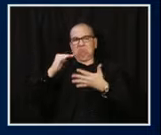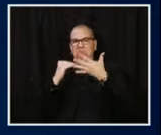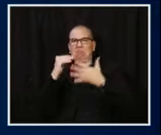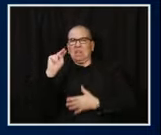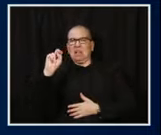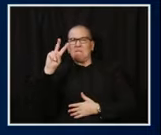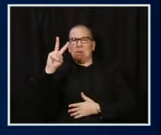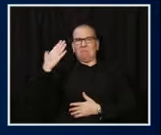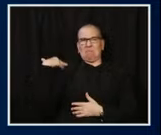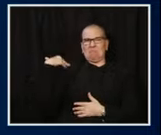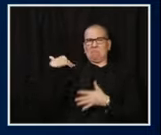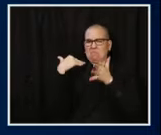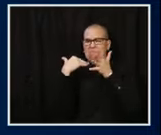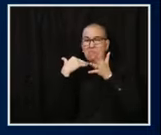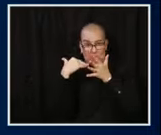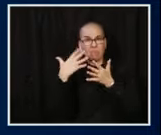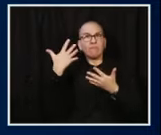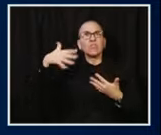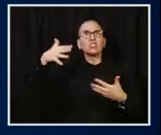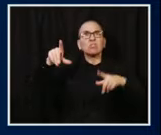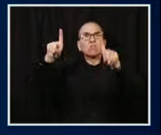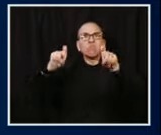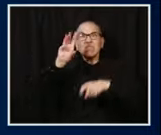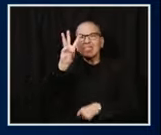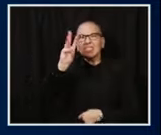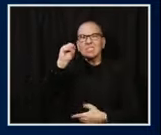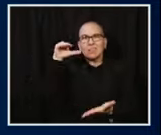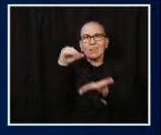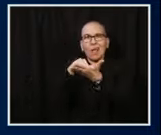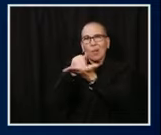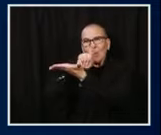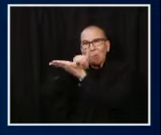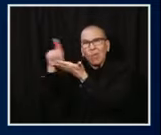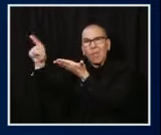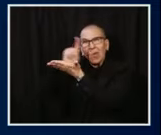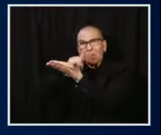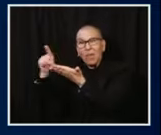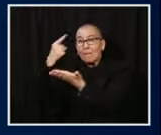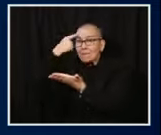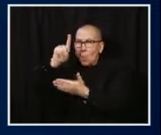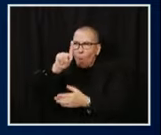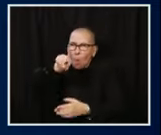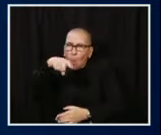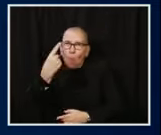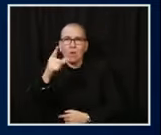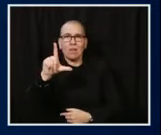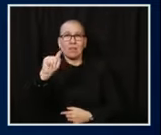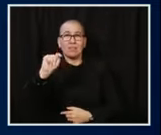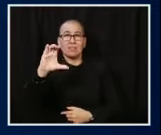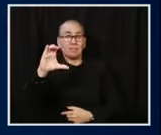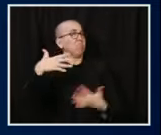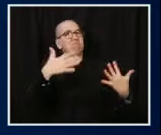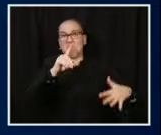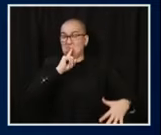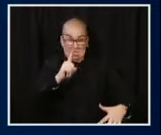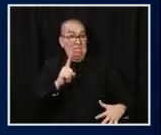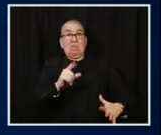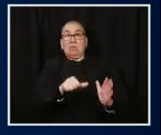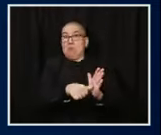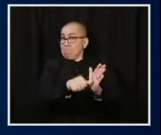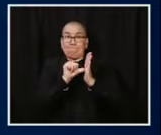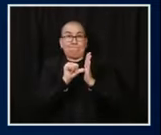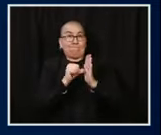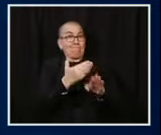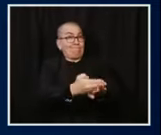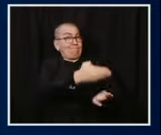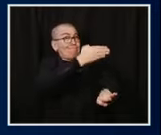per week in long-term care settings, which was just an enormous improvement over those early days when there was barely any testing at